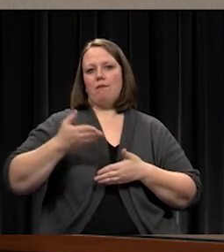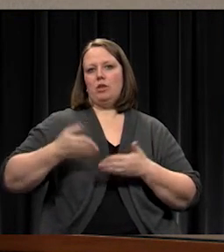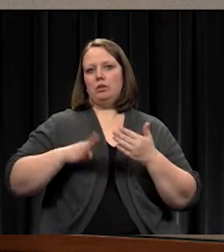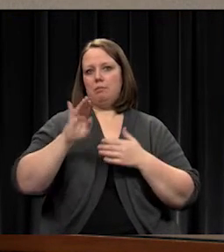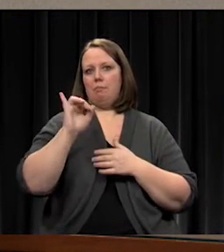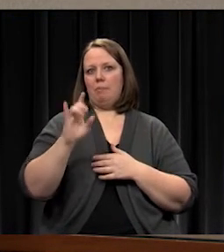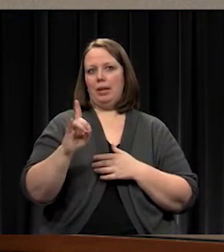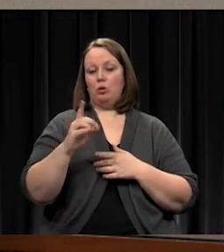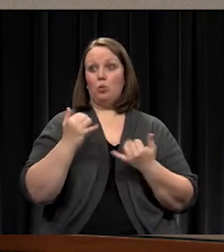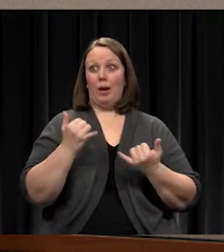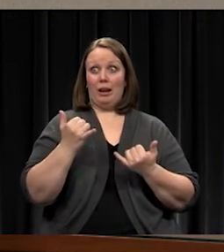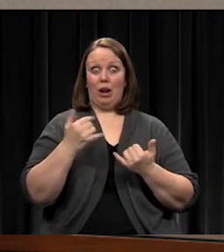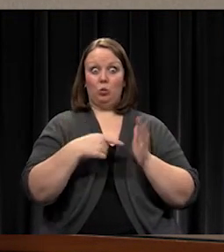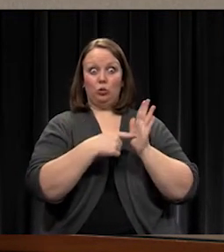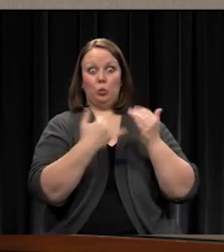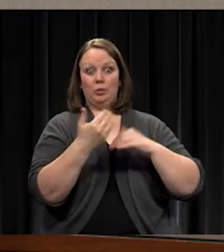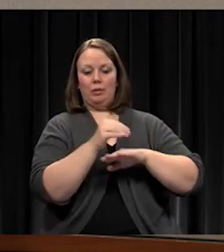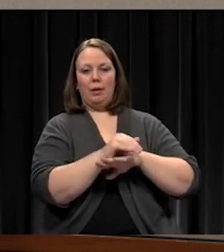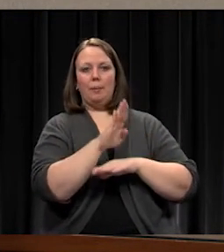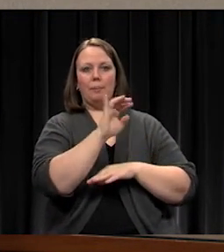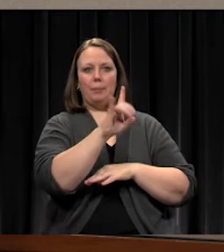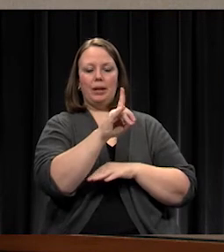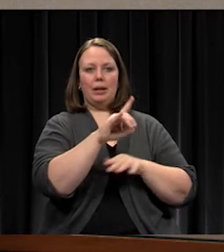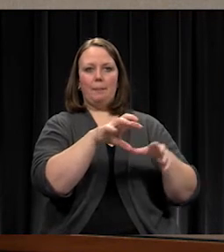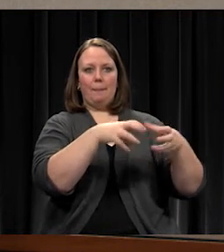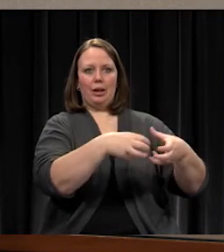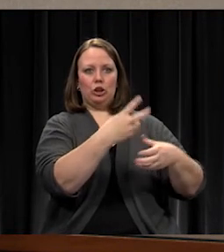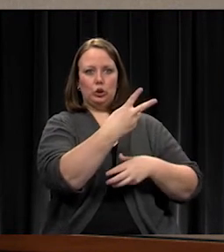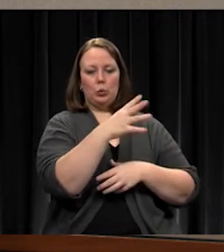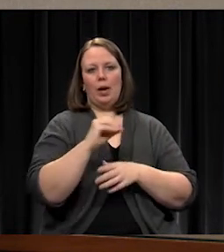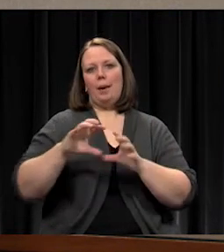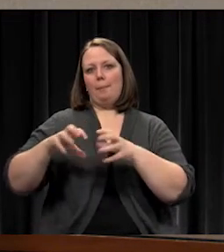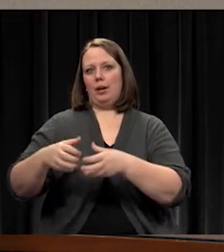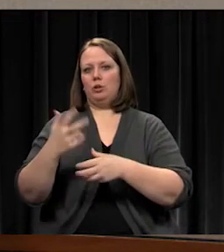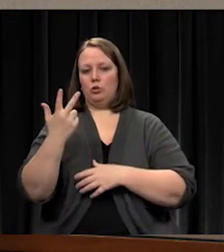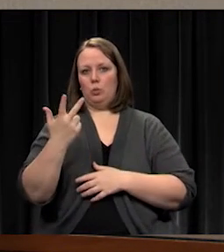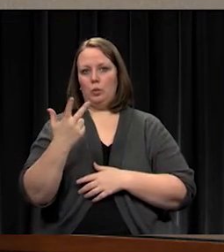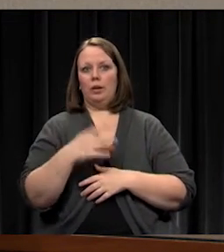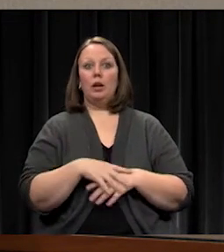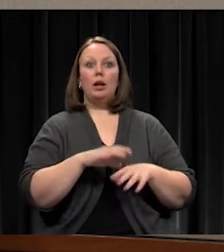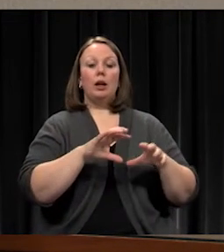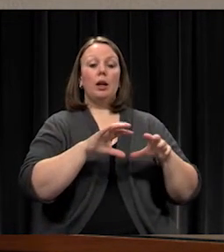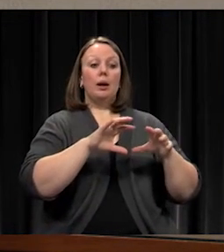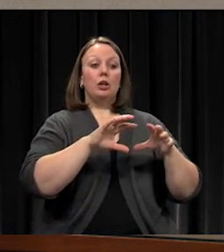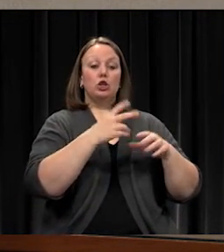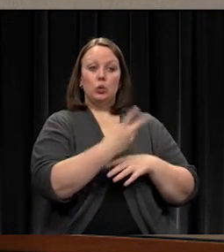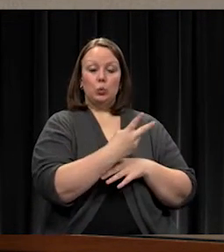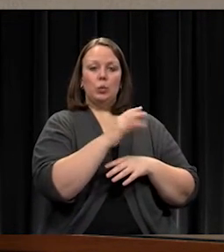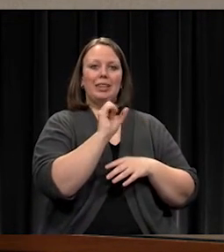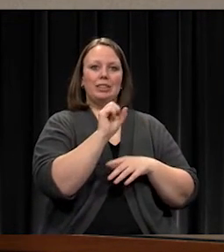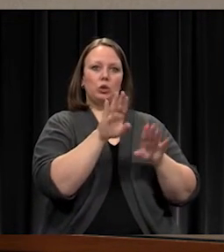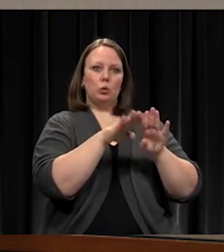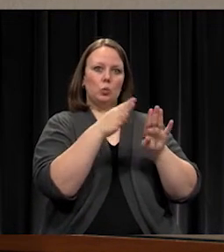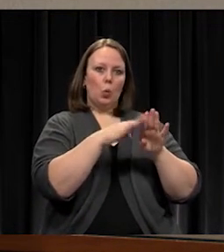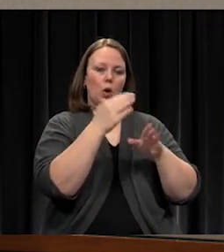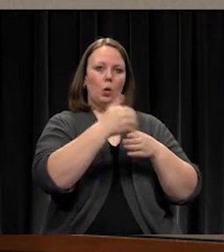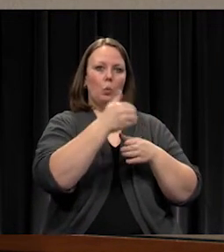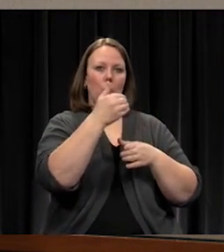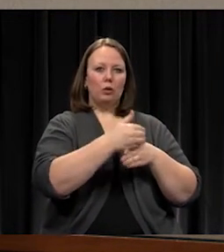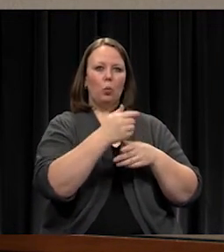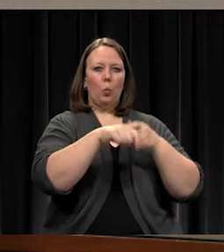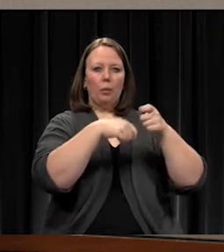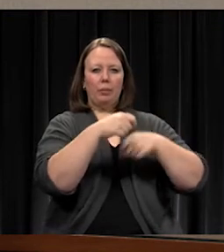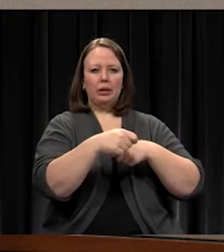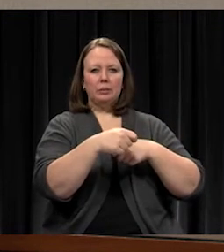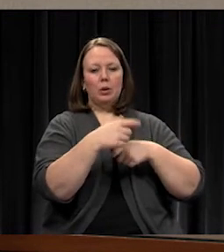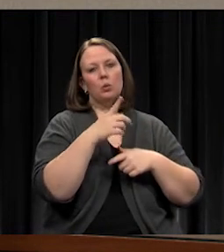package two and bid package three. Bid package two is our door and window replacement project. We actually split it up into two bid packages to kind of even